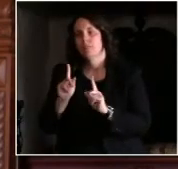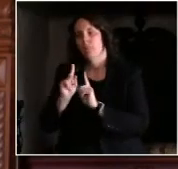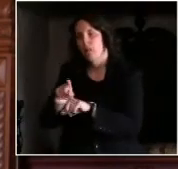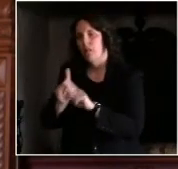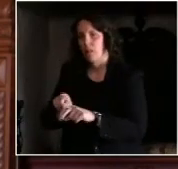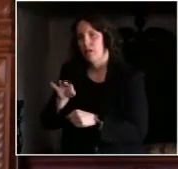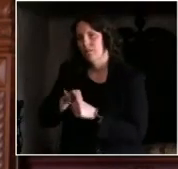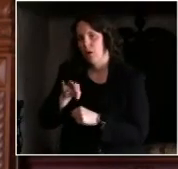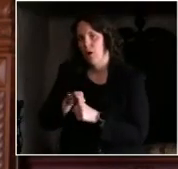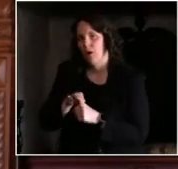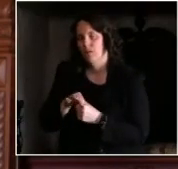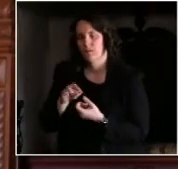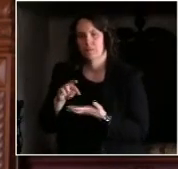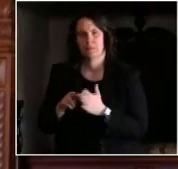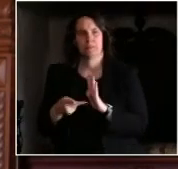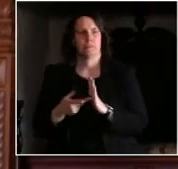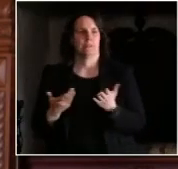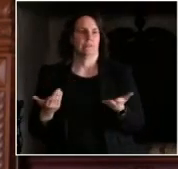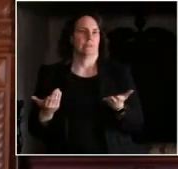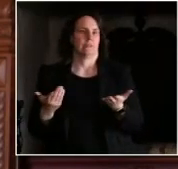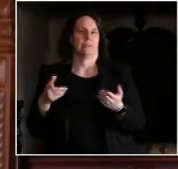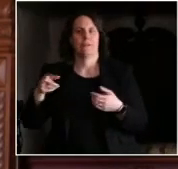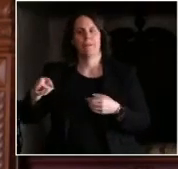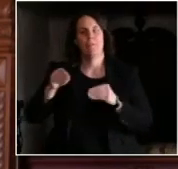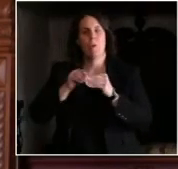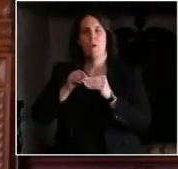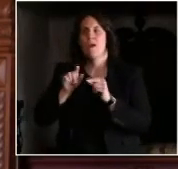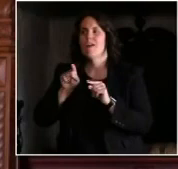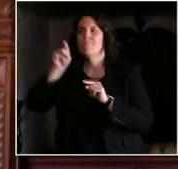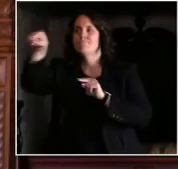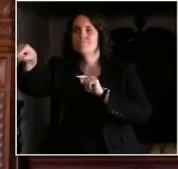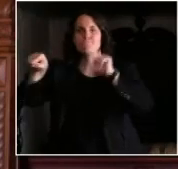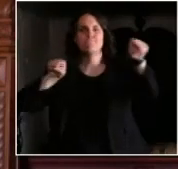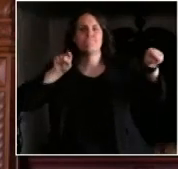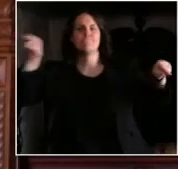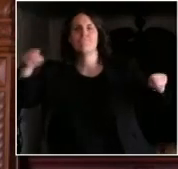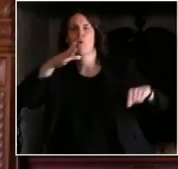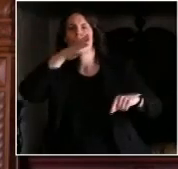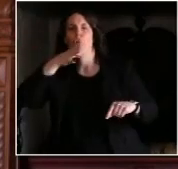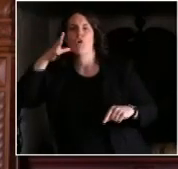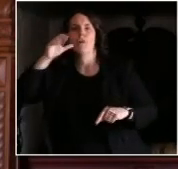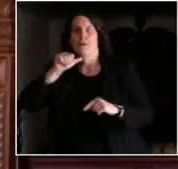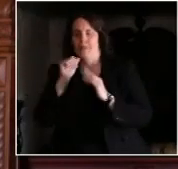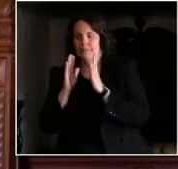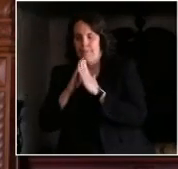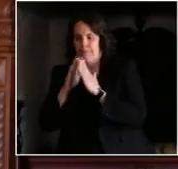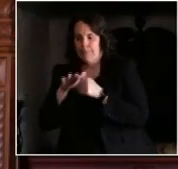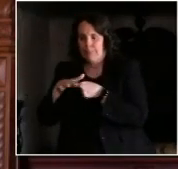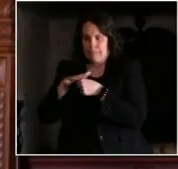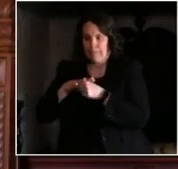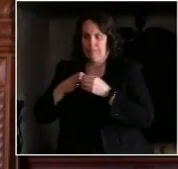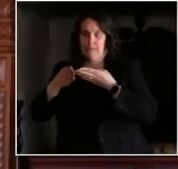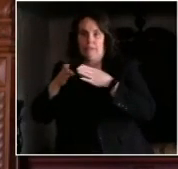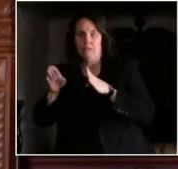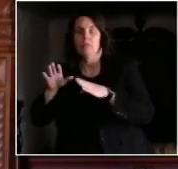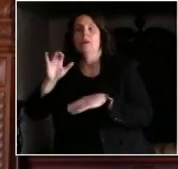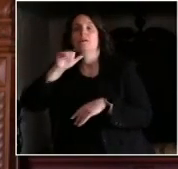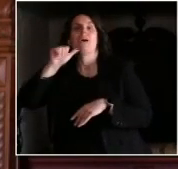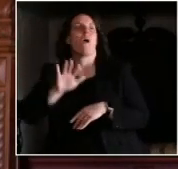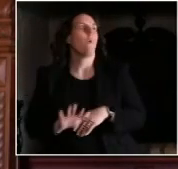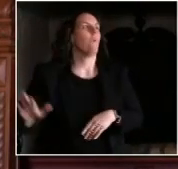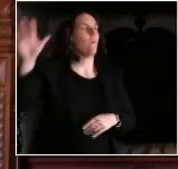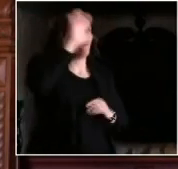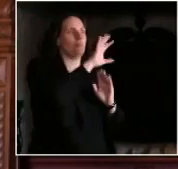it's in a much more rural part of the state, so you're not going to have the same types of issues like we saw with the spring election in terms of large